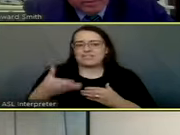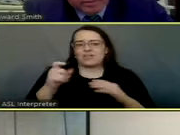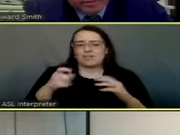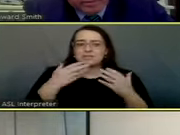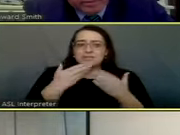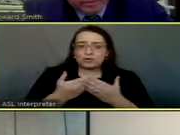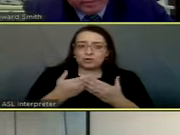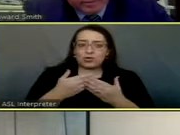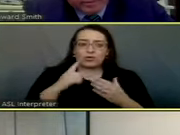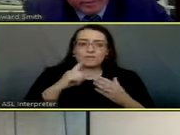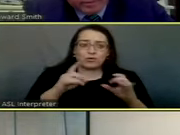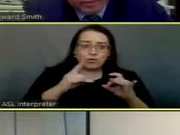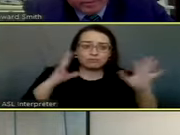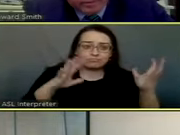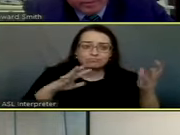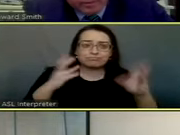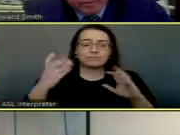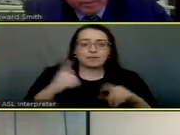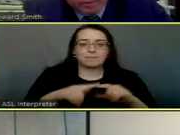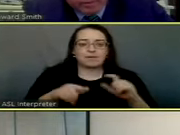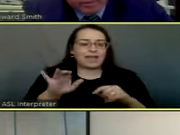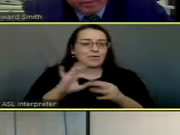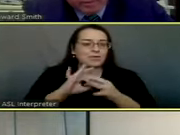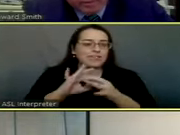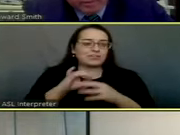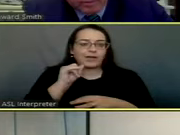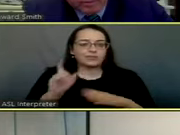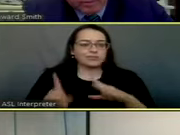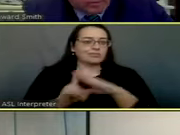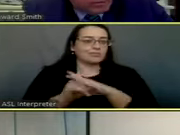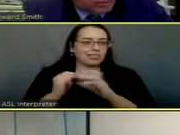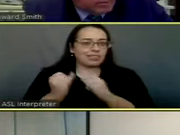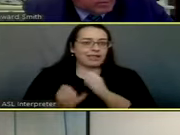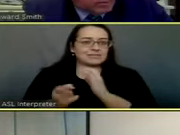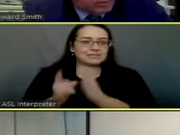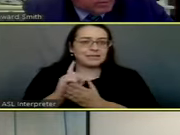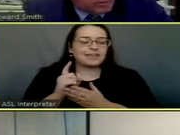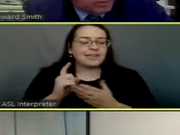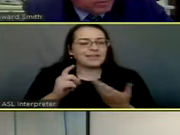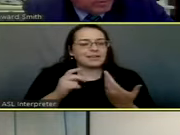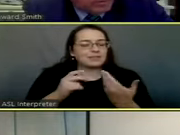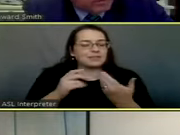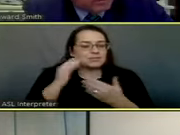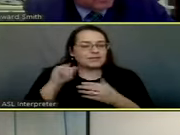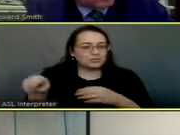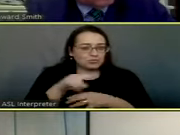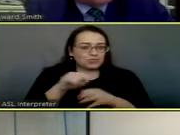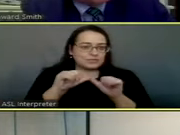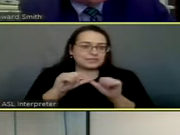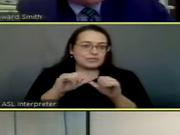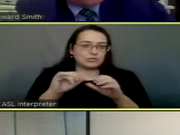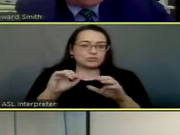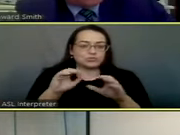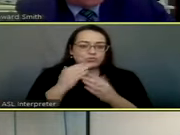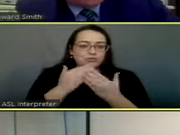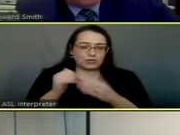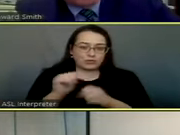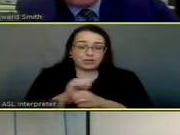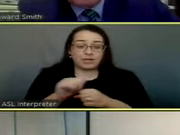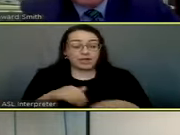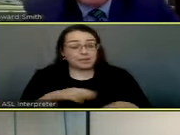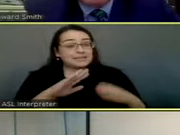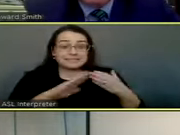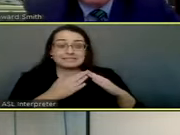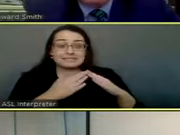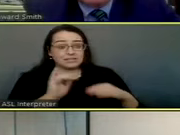but they don't just pop up. They're there because you guys do a good job building and maintaining them when it's not. So does the city.